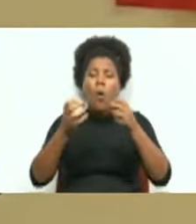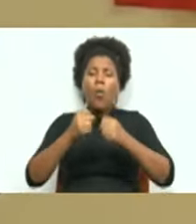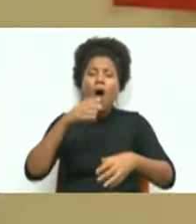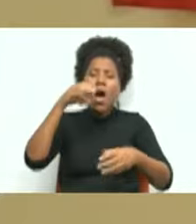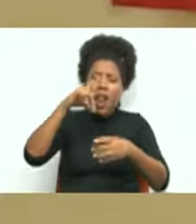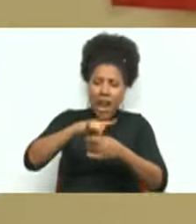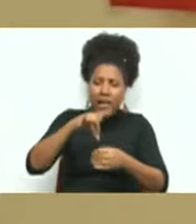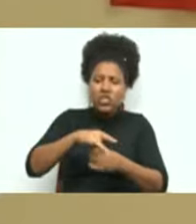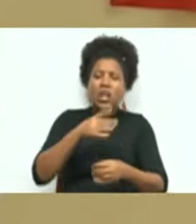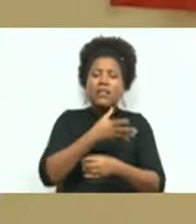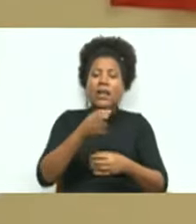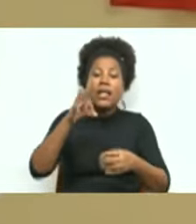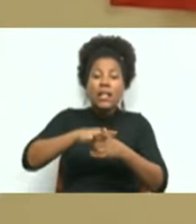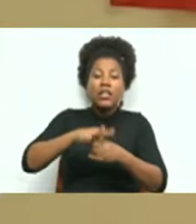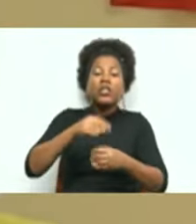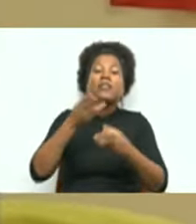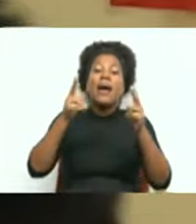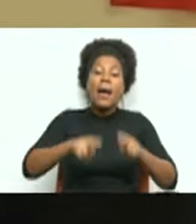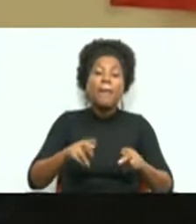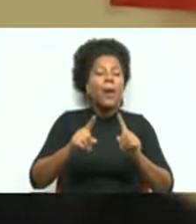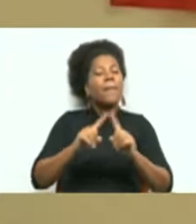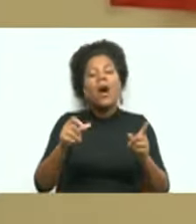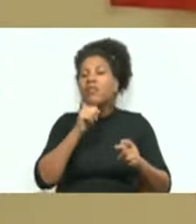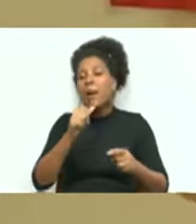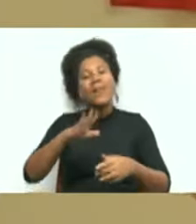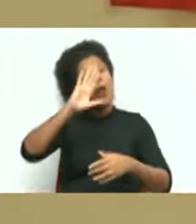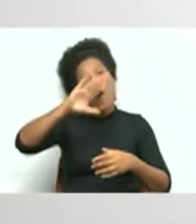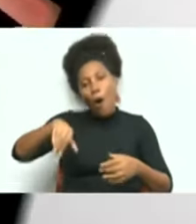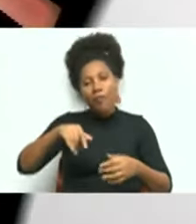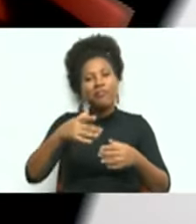doesn't mean defiance of the current leadership.